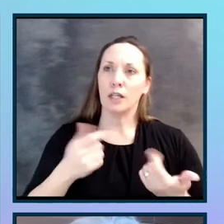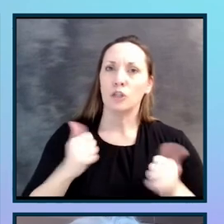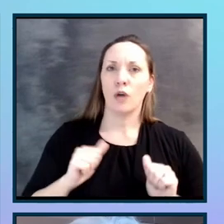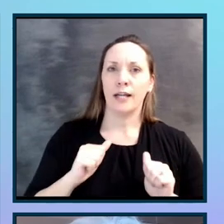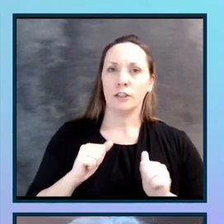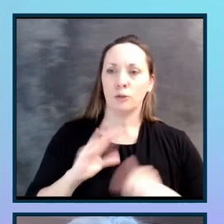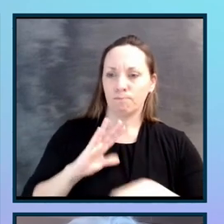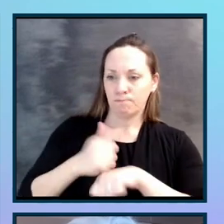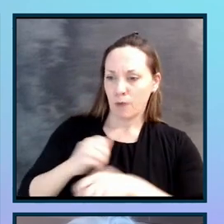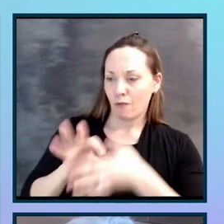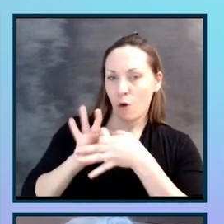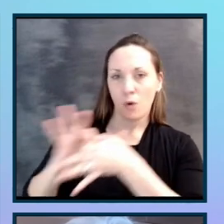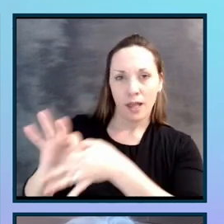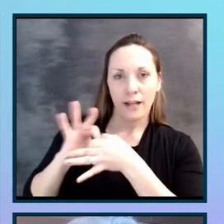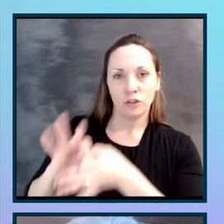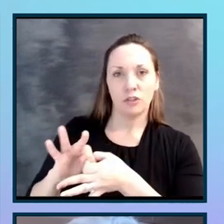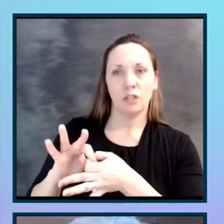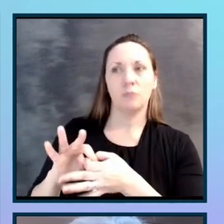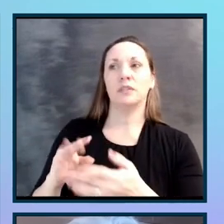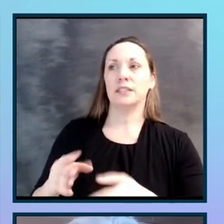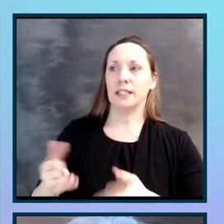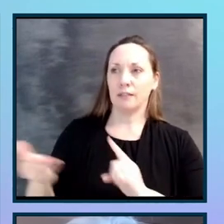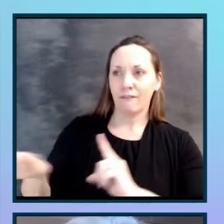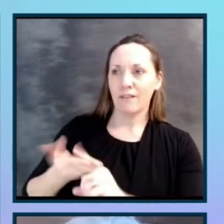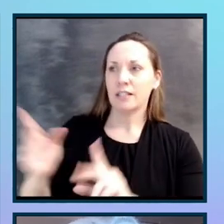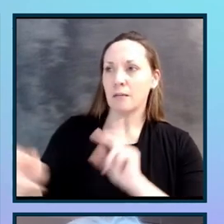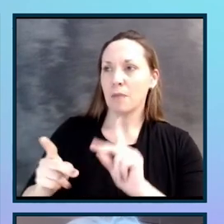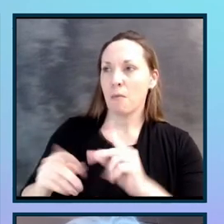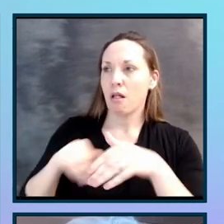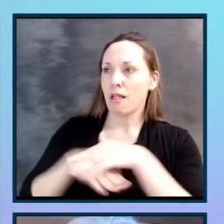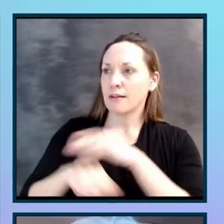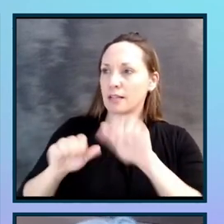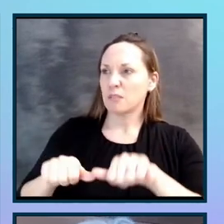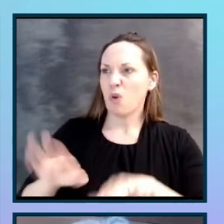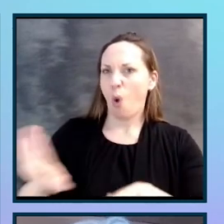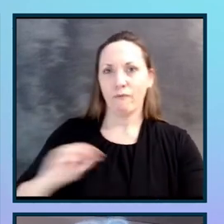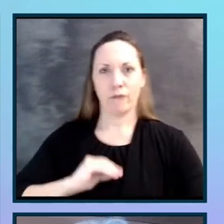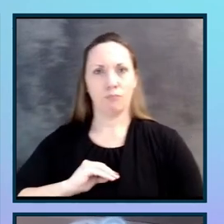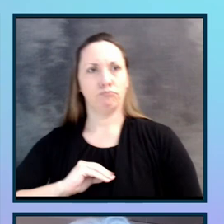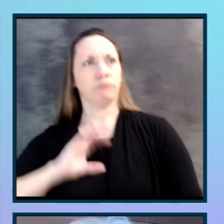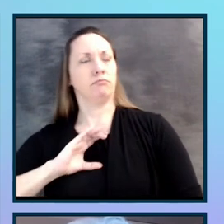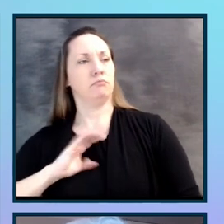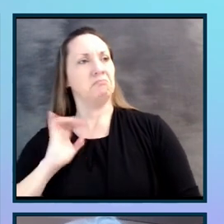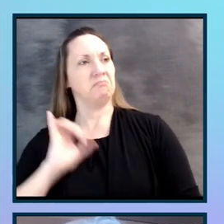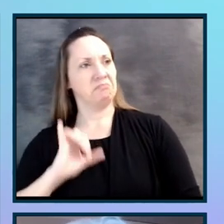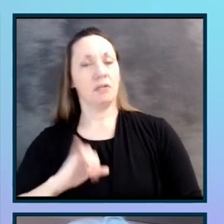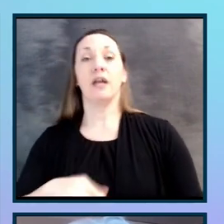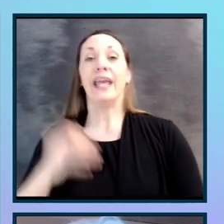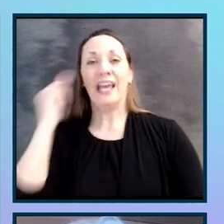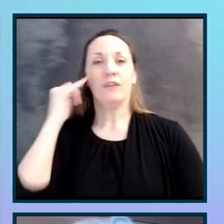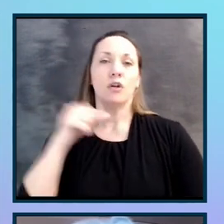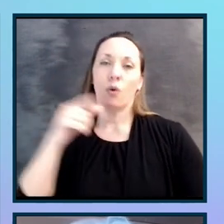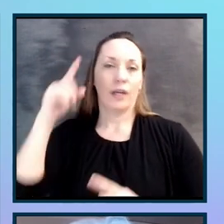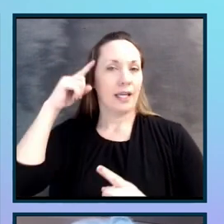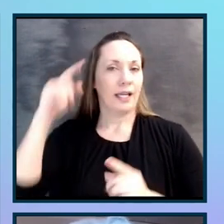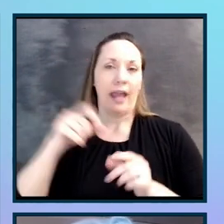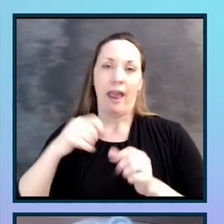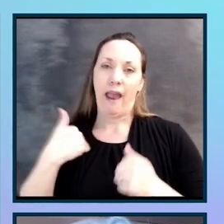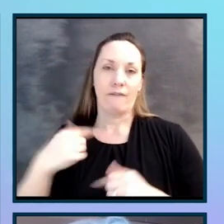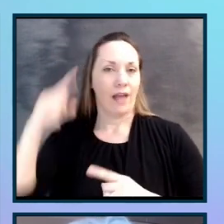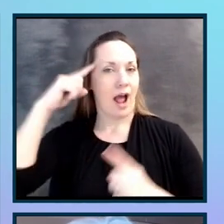relationship and selling accessibility in a way that lets people feel good about it, then if we don't keep that optimism and confidence,